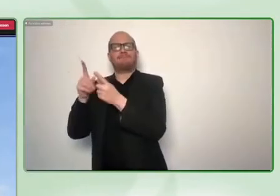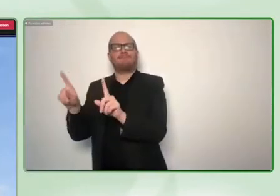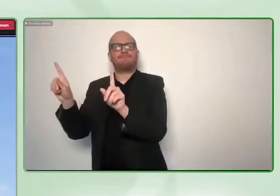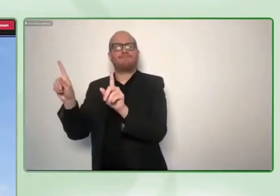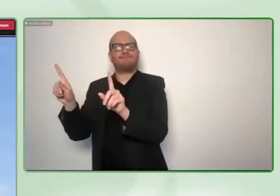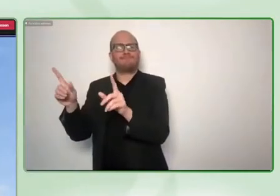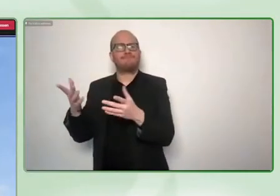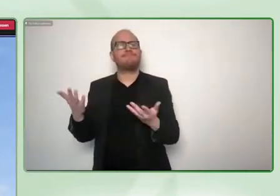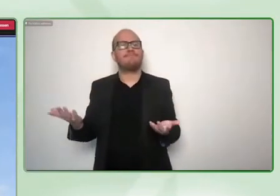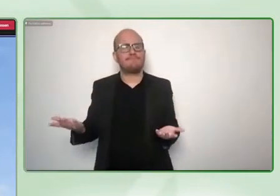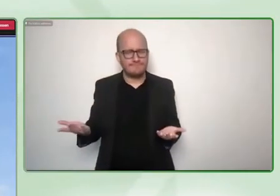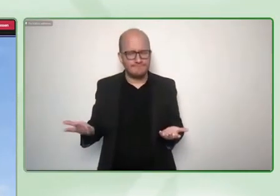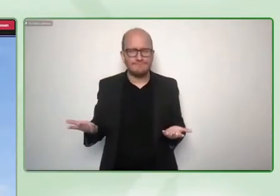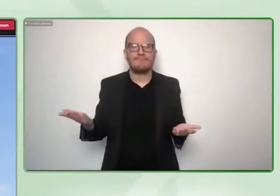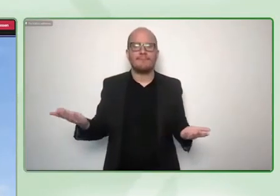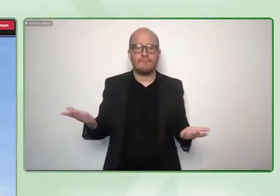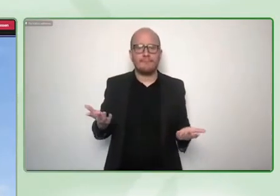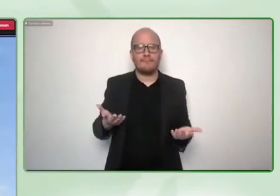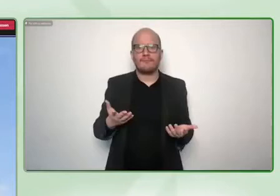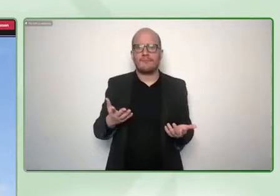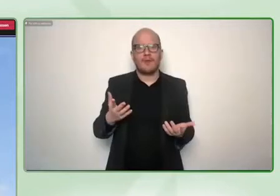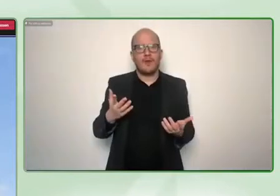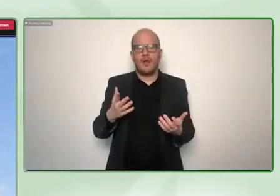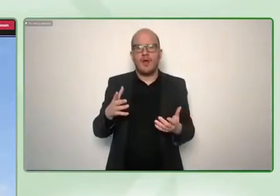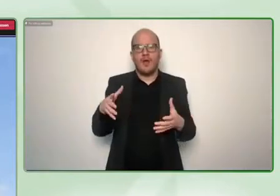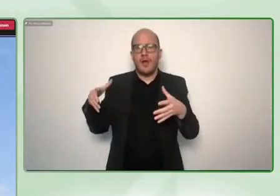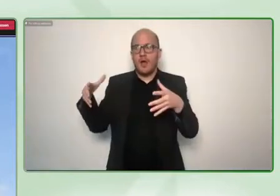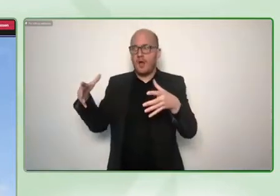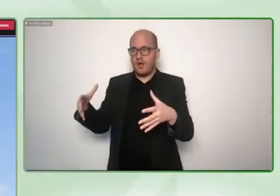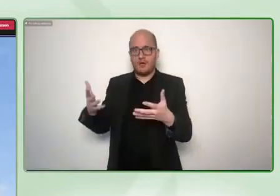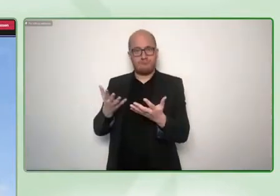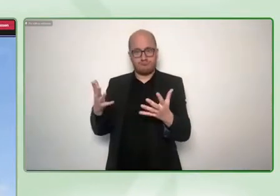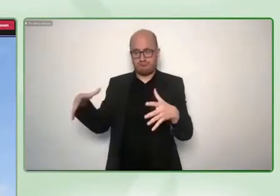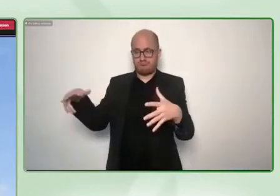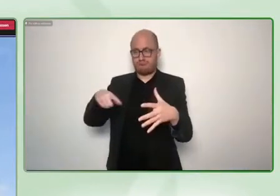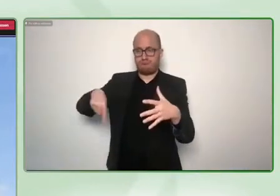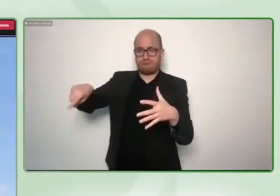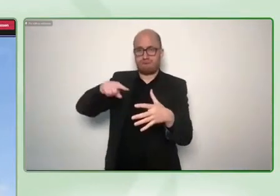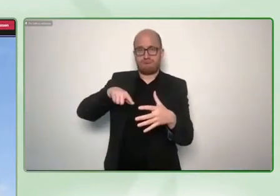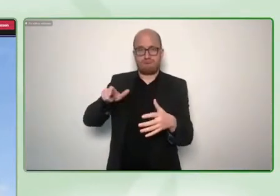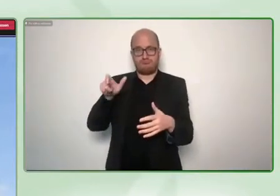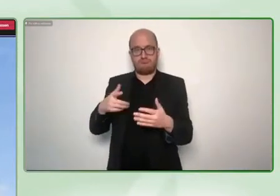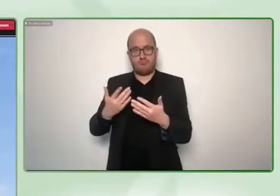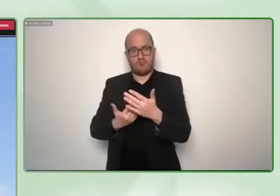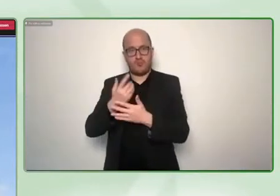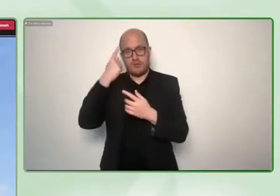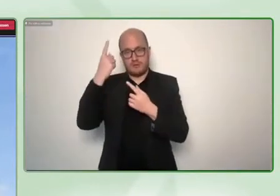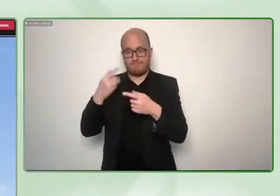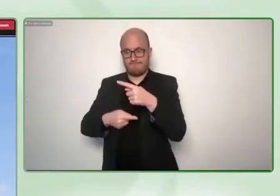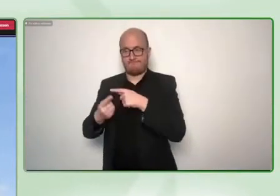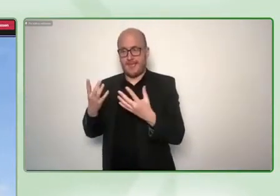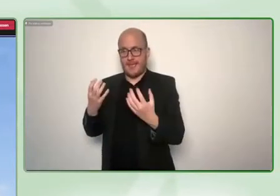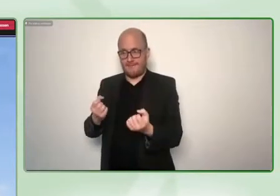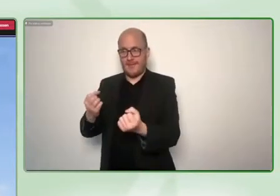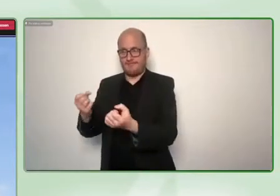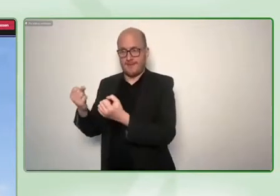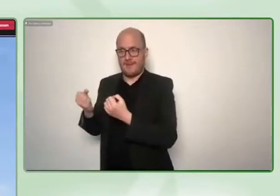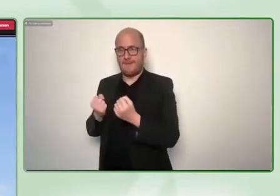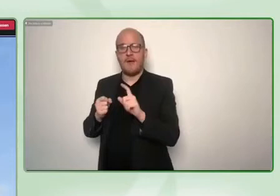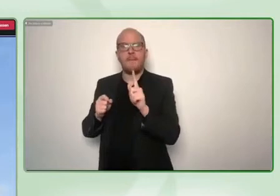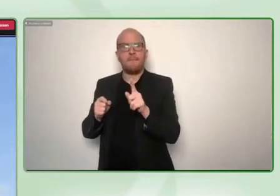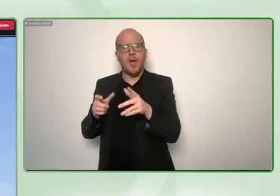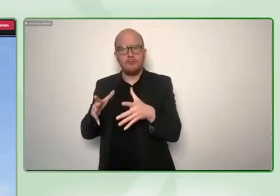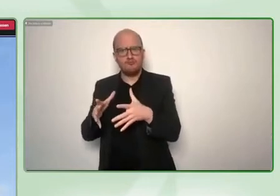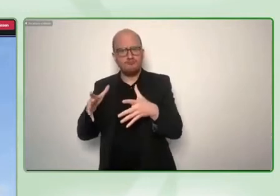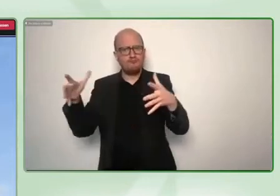fewer of them are scaling internationally. So we know from work that we are doing within the impact hub network which is a network of over 100